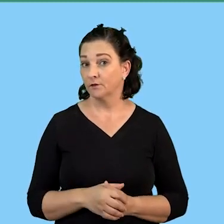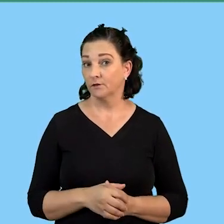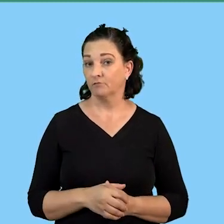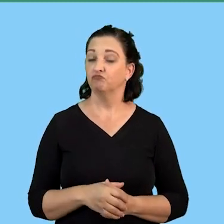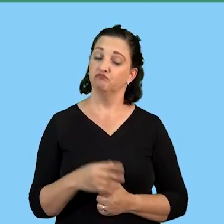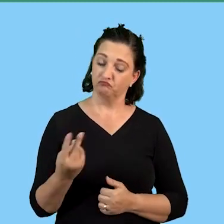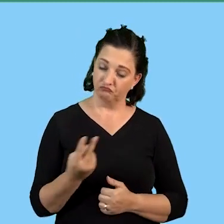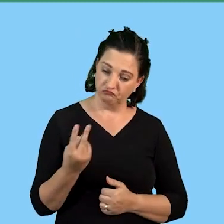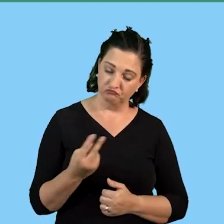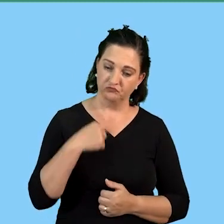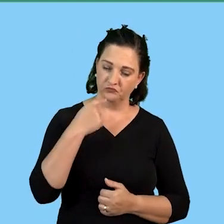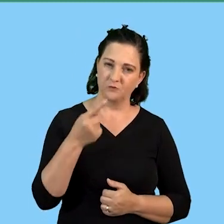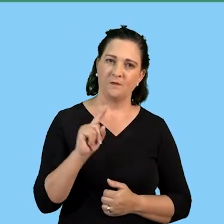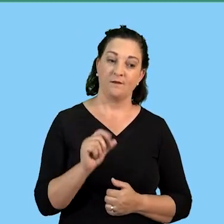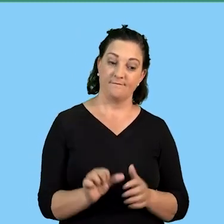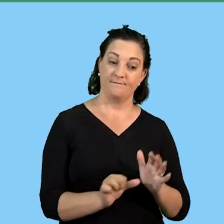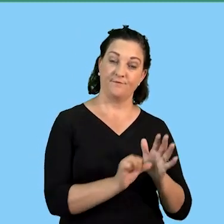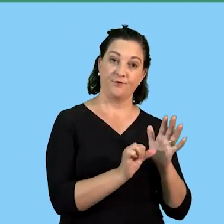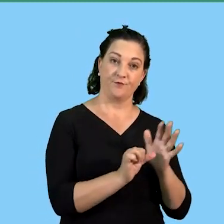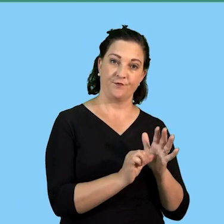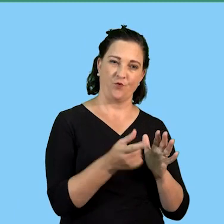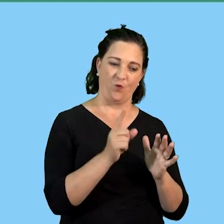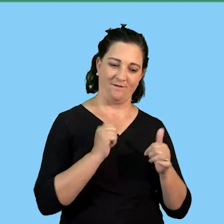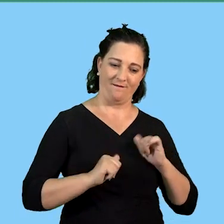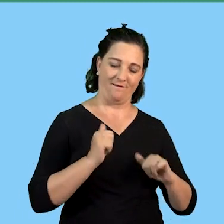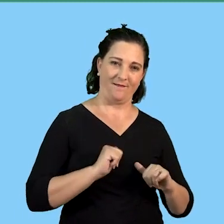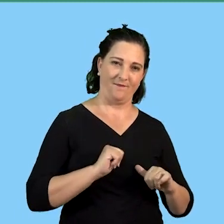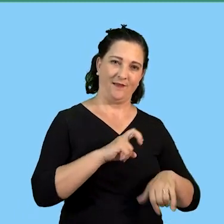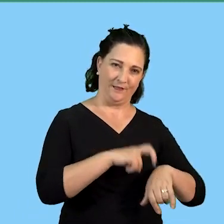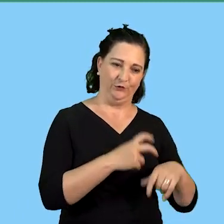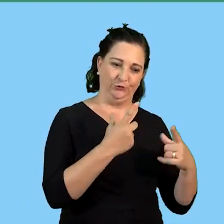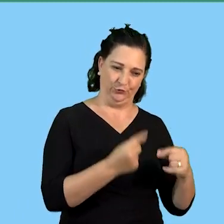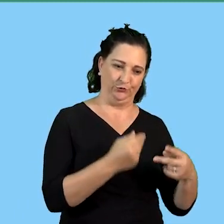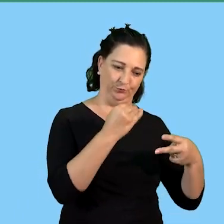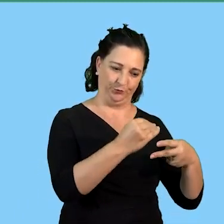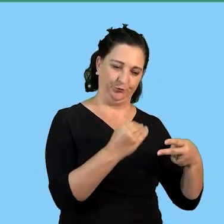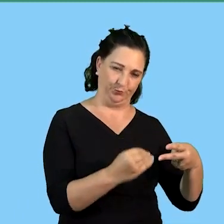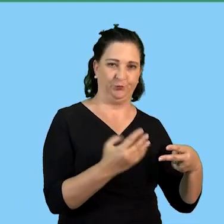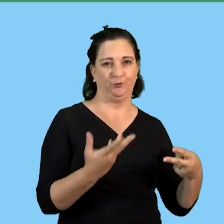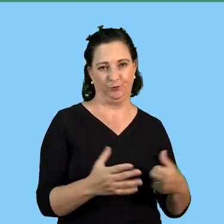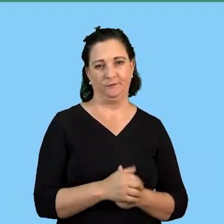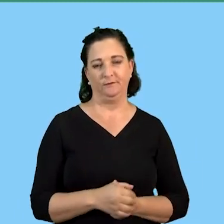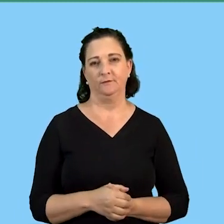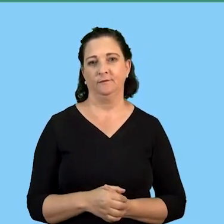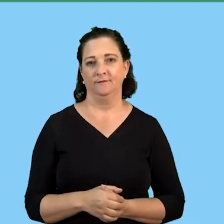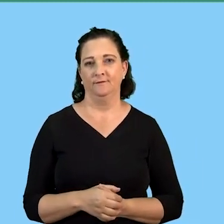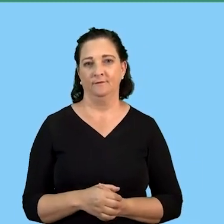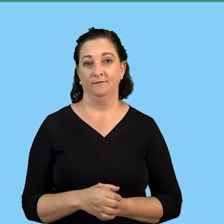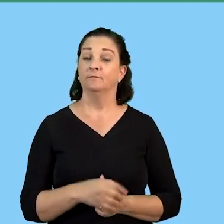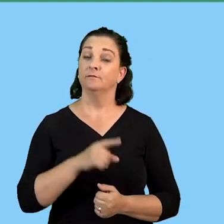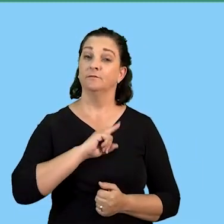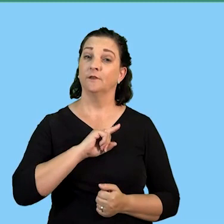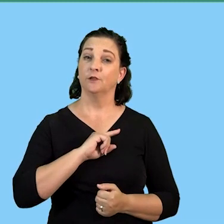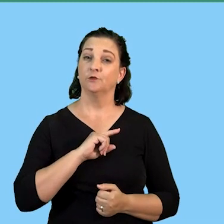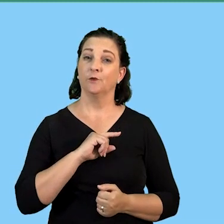they also prioritized activities that needed to be done first so this will